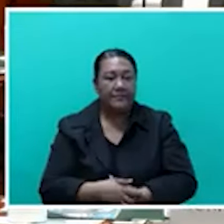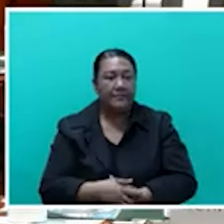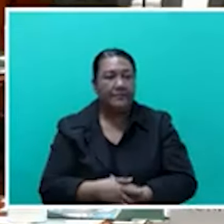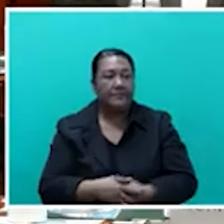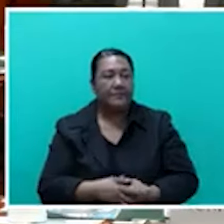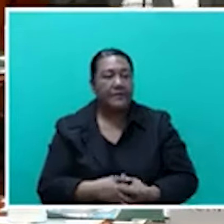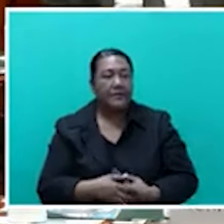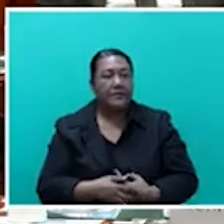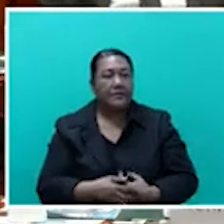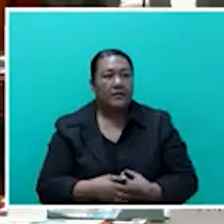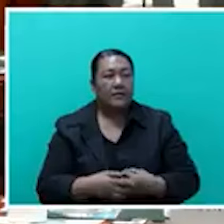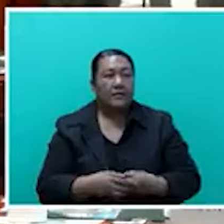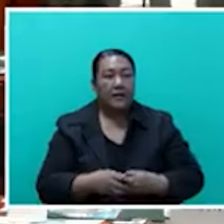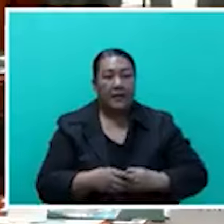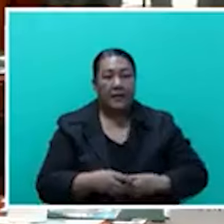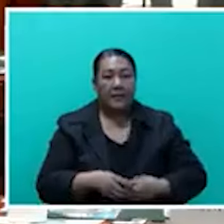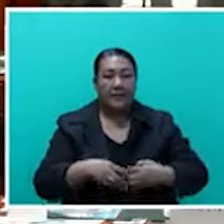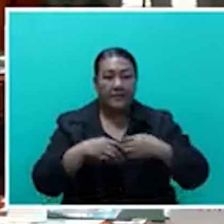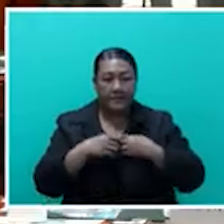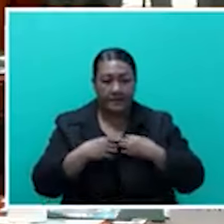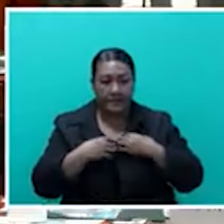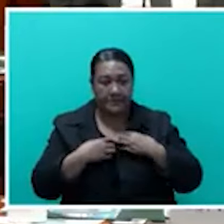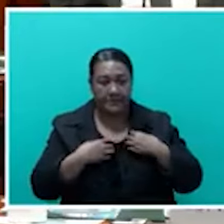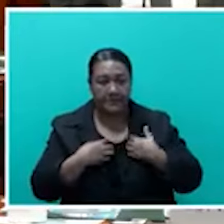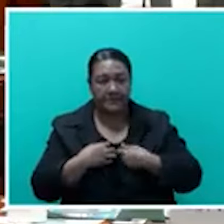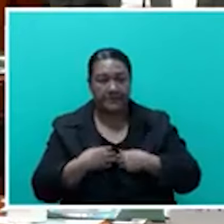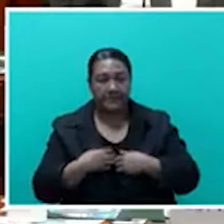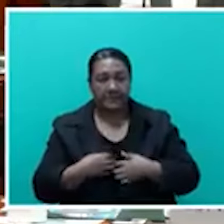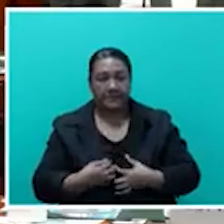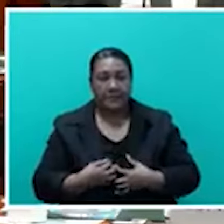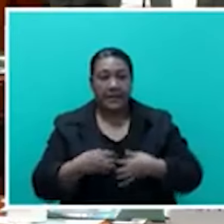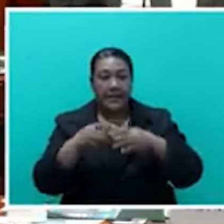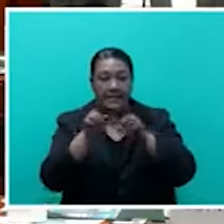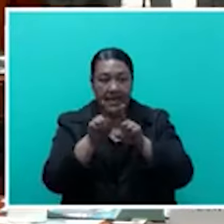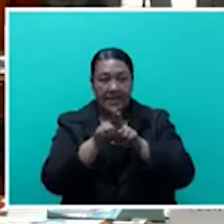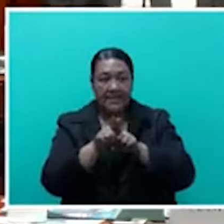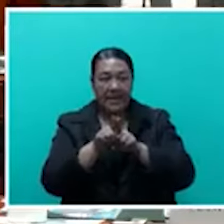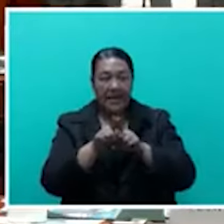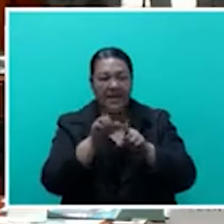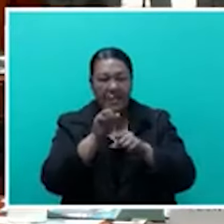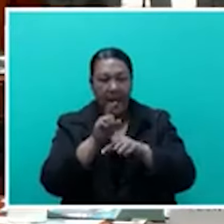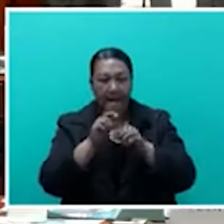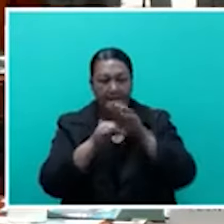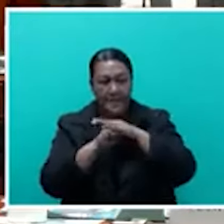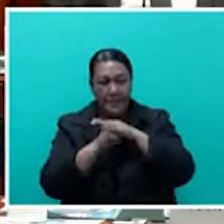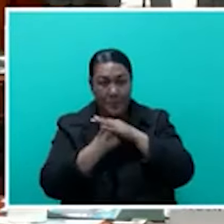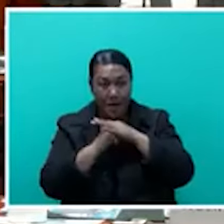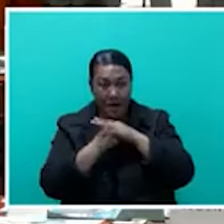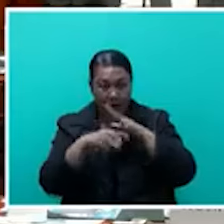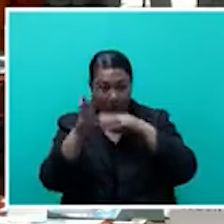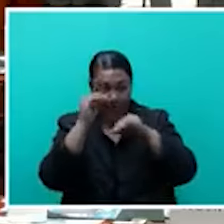as brain drain, but we can turn that around, Mr. Speaker, sir, into a